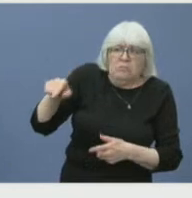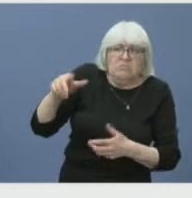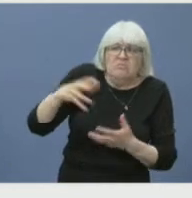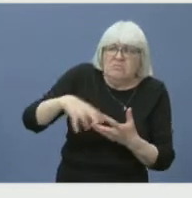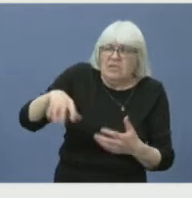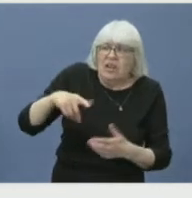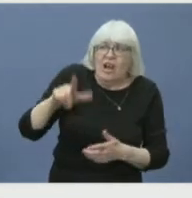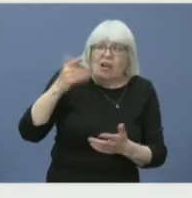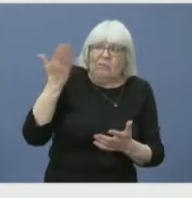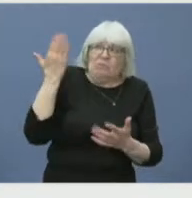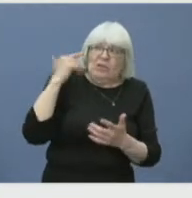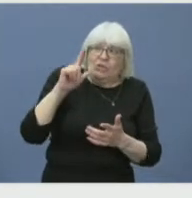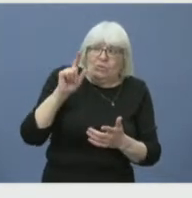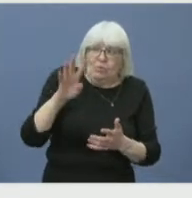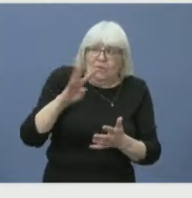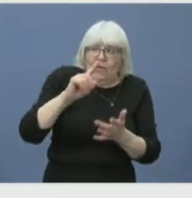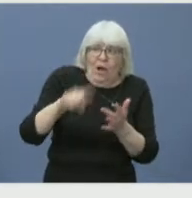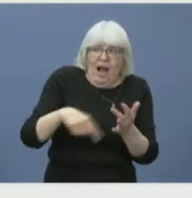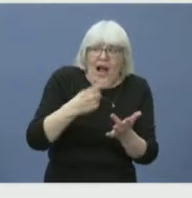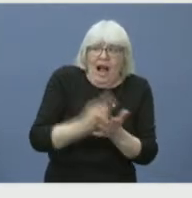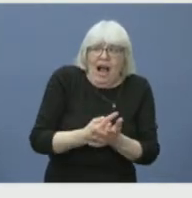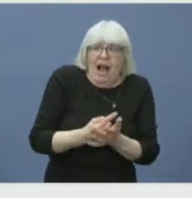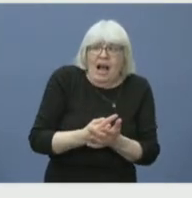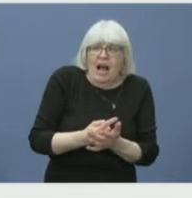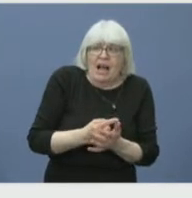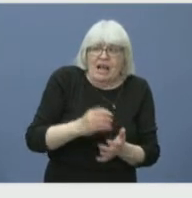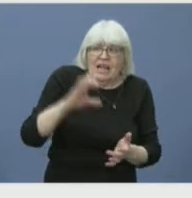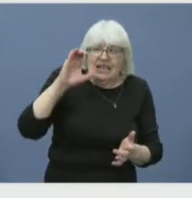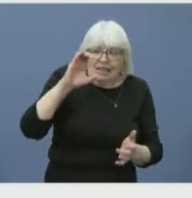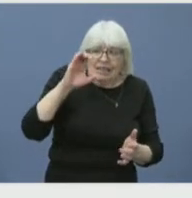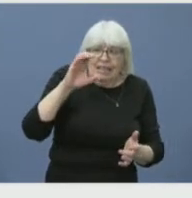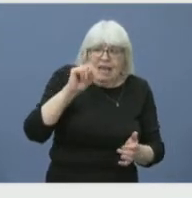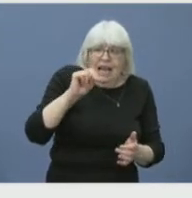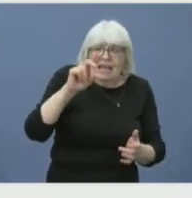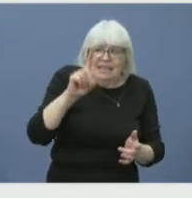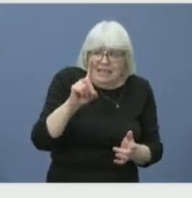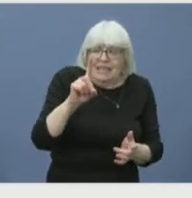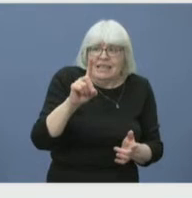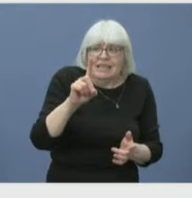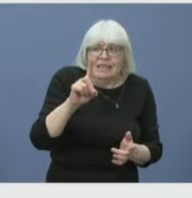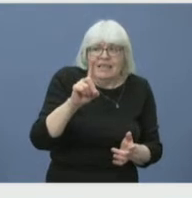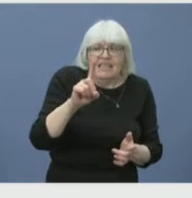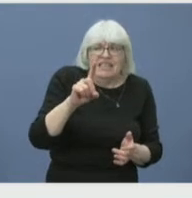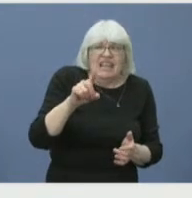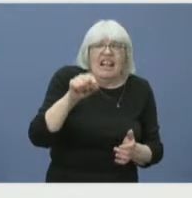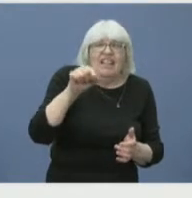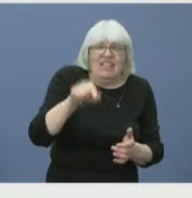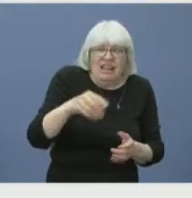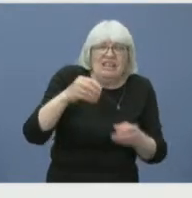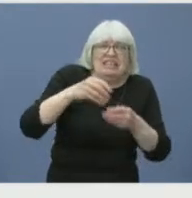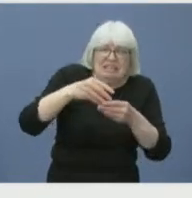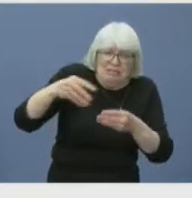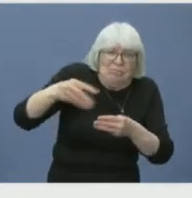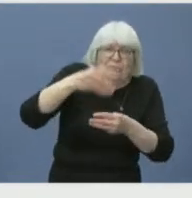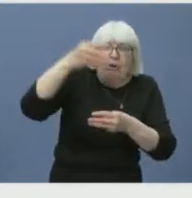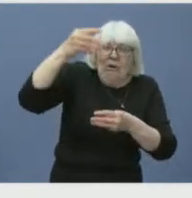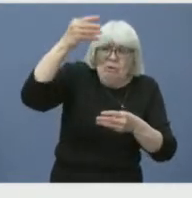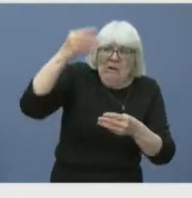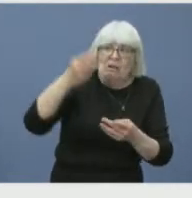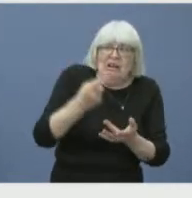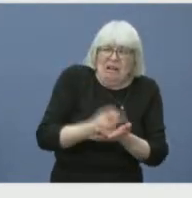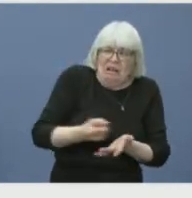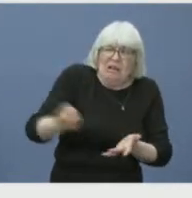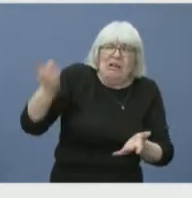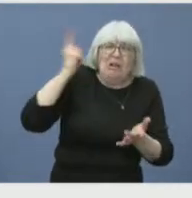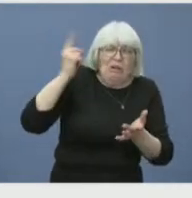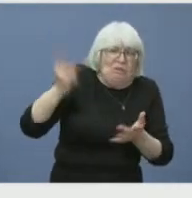out of the C&D site. So I'd say last week we were definitely contributing, but this week